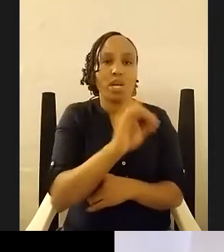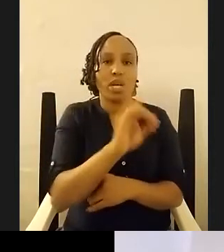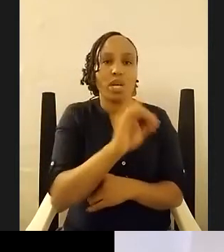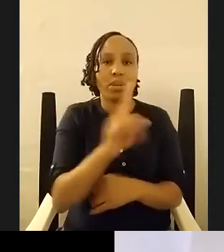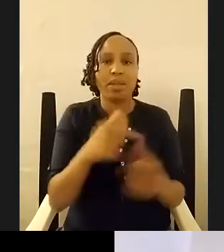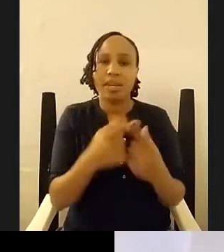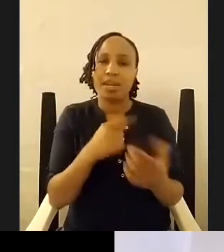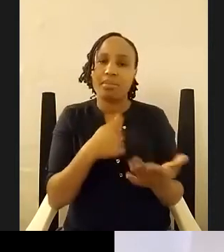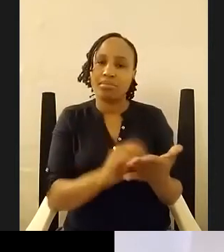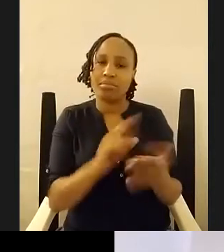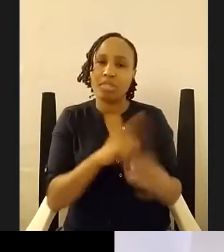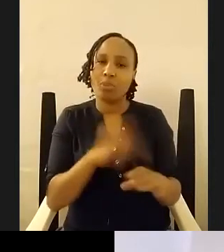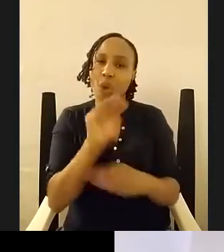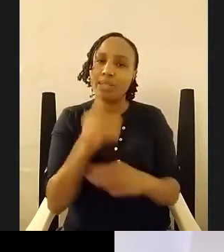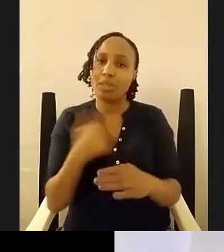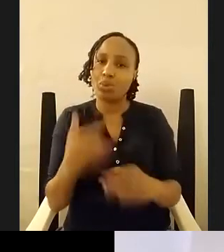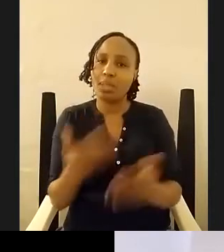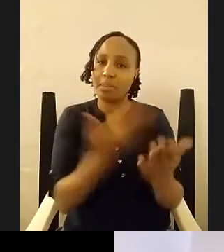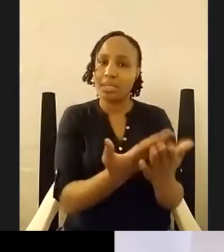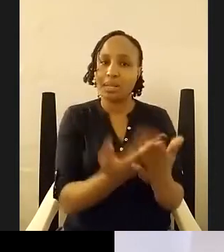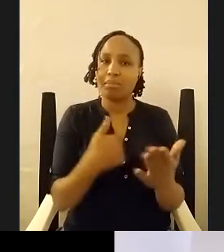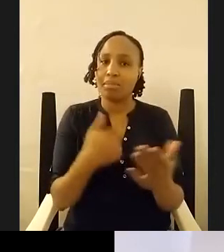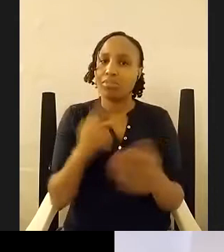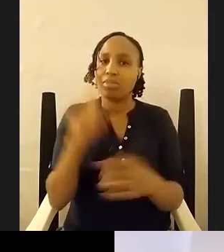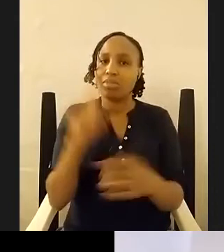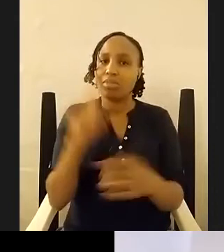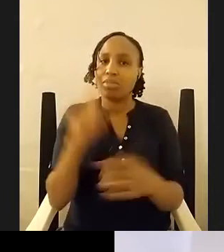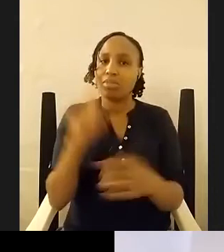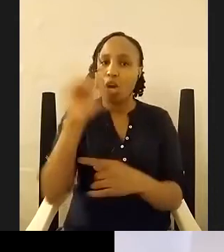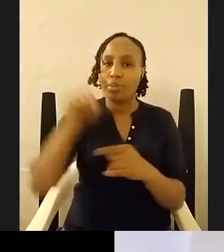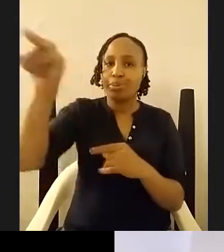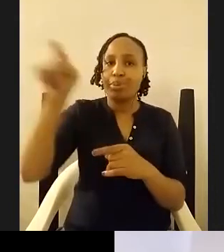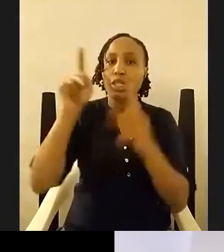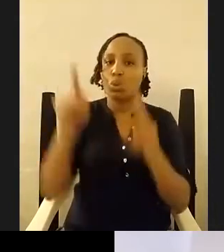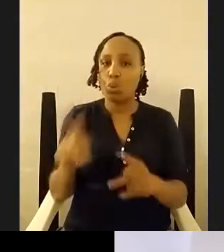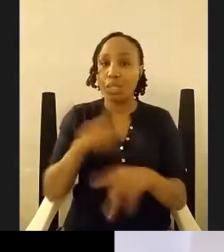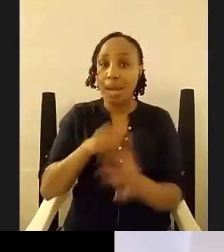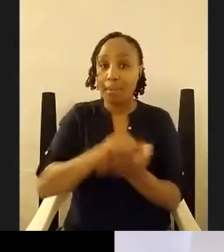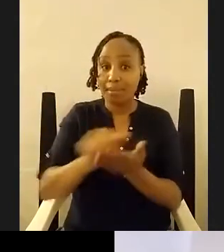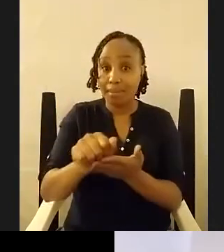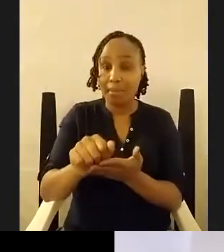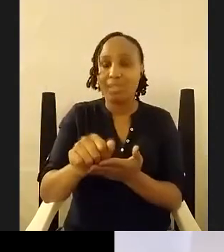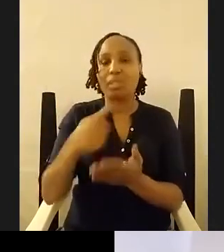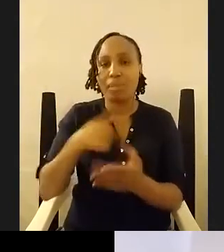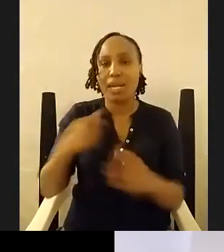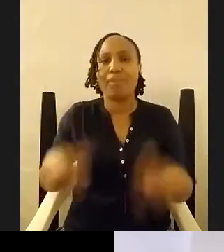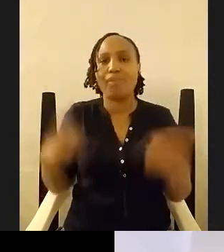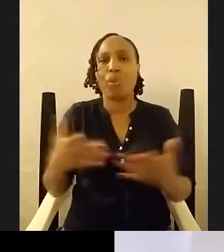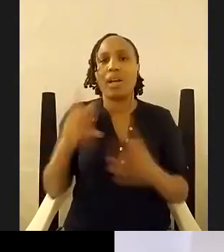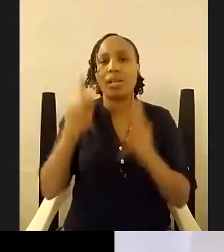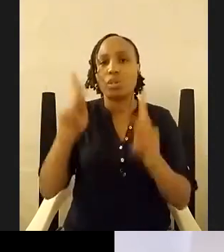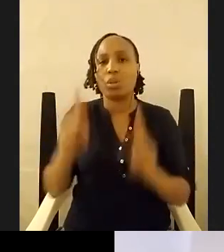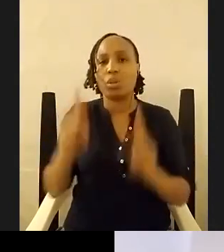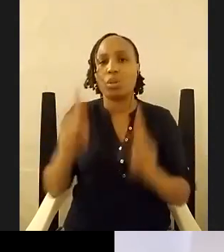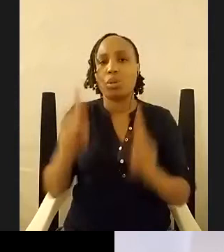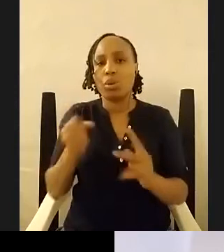nairobi and kisumu at that time and when it was published i was living in kisumu so this little light of mine was it's a story that's written